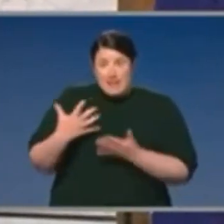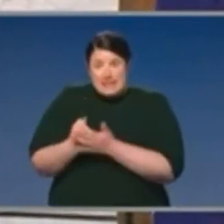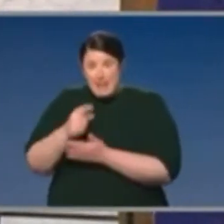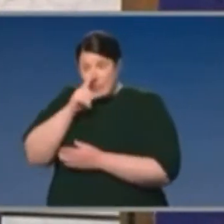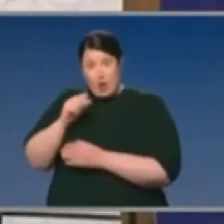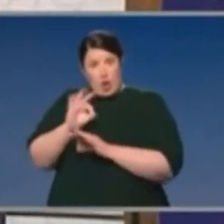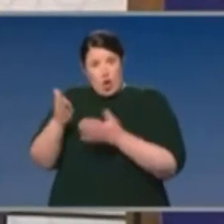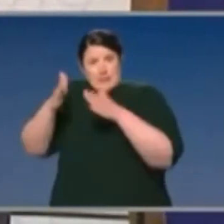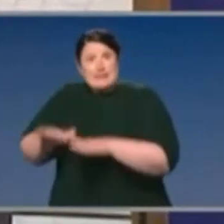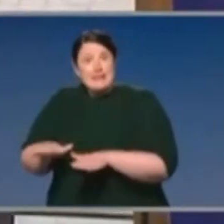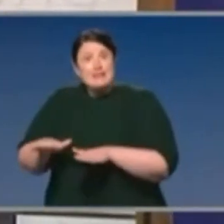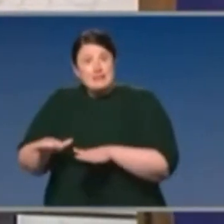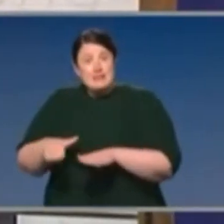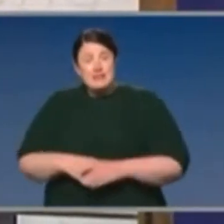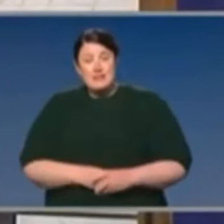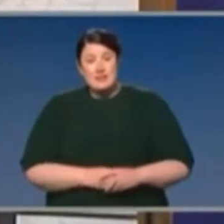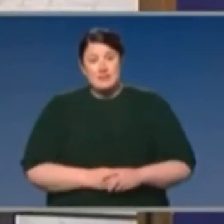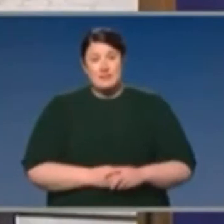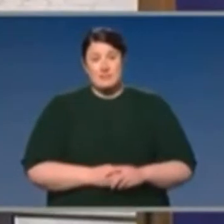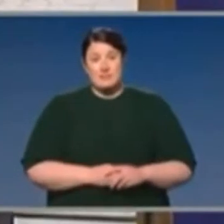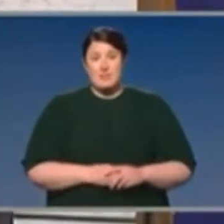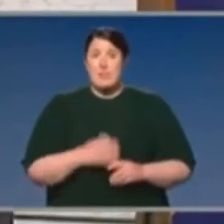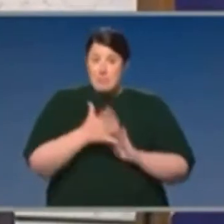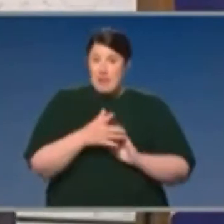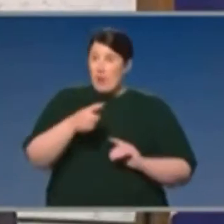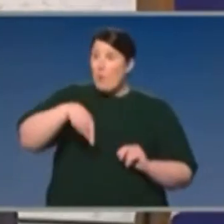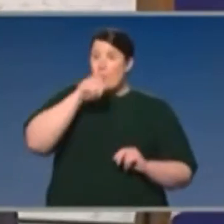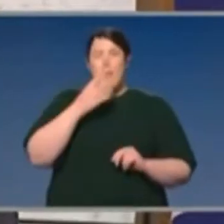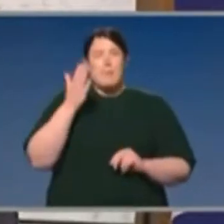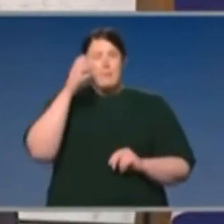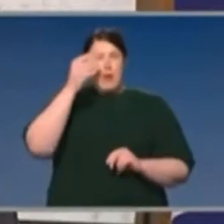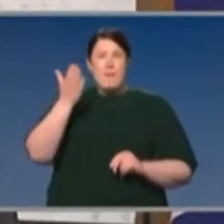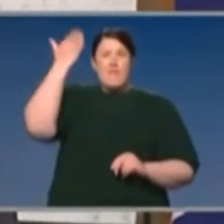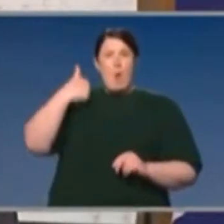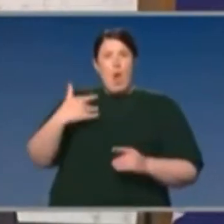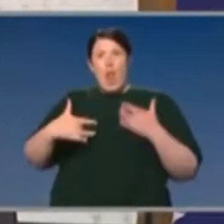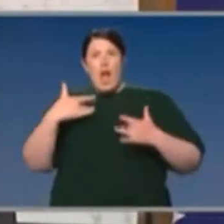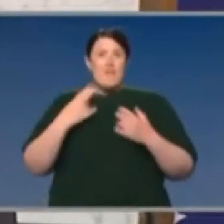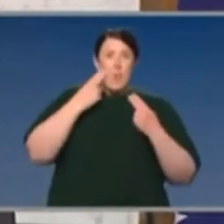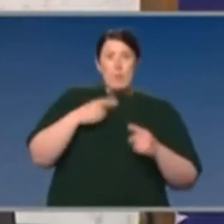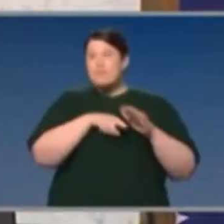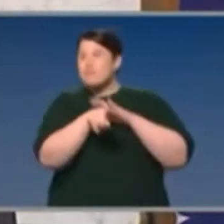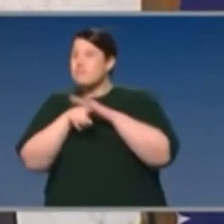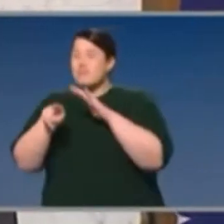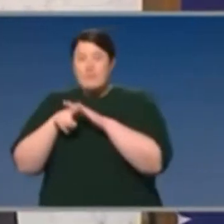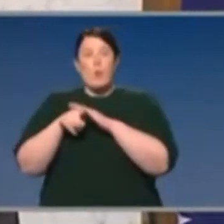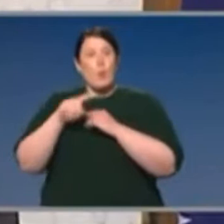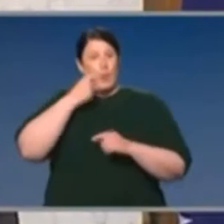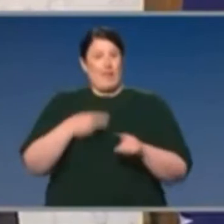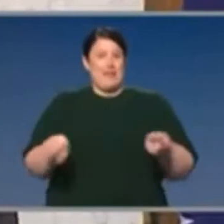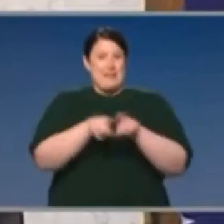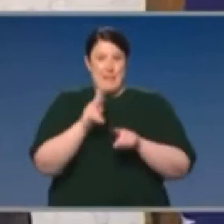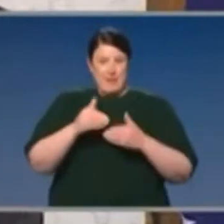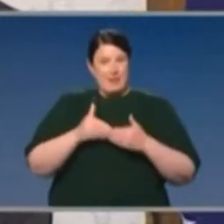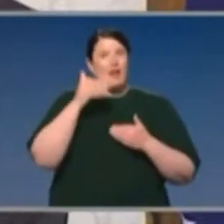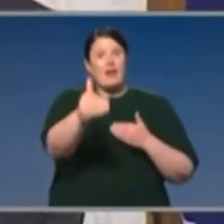Australians to return to the lives and the lifestyles that they've known and they've loved and which